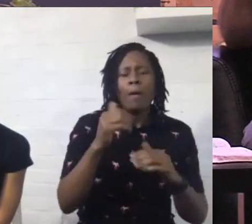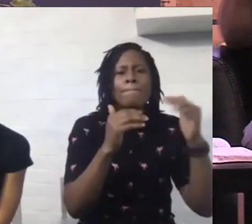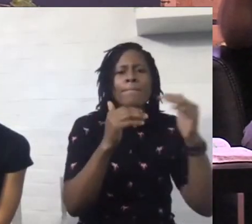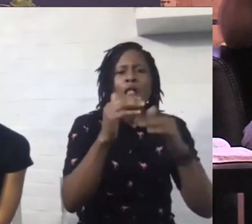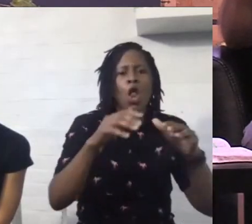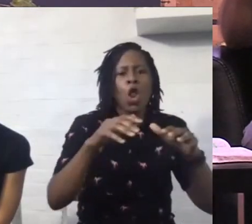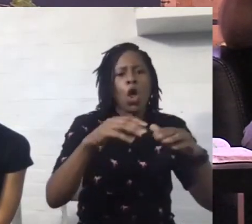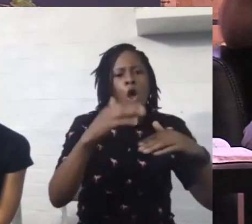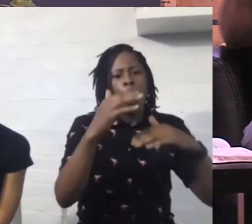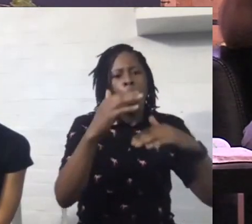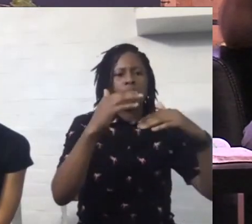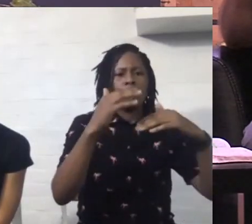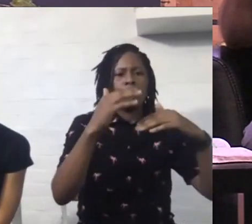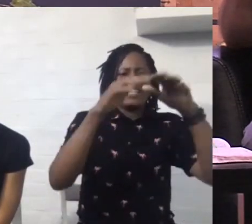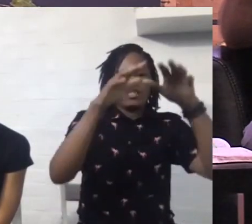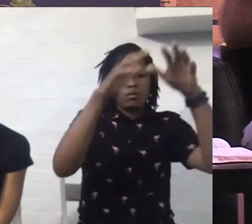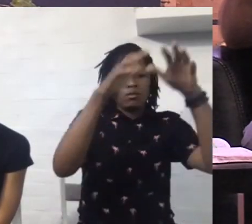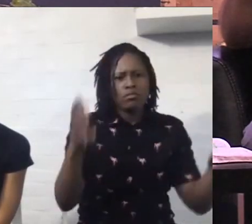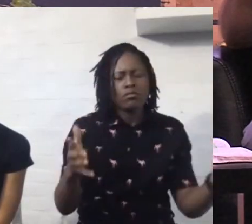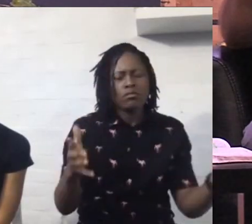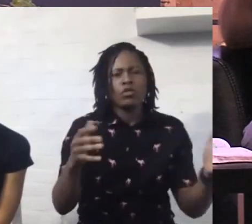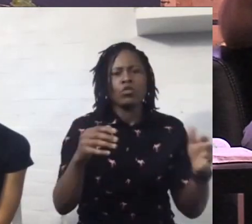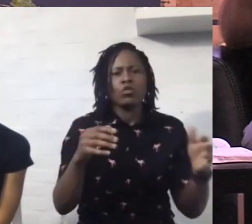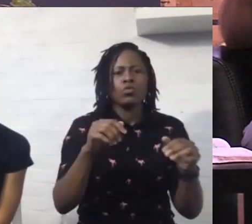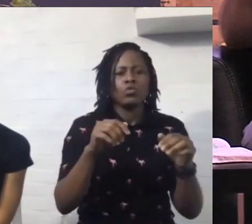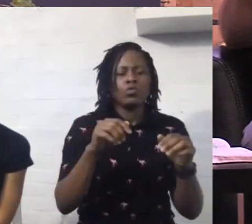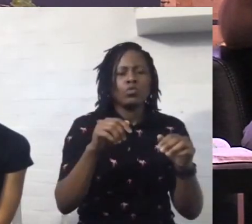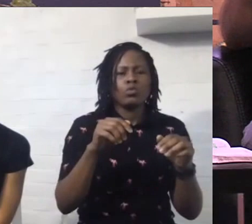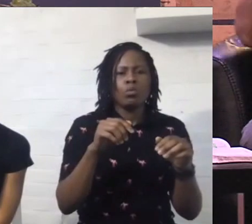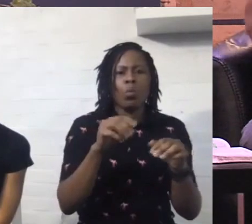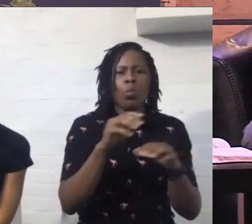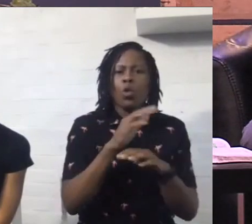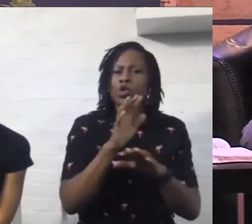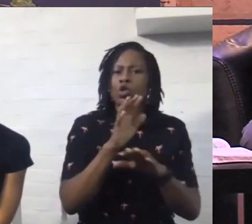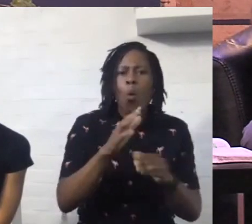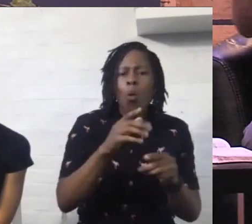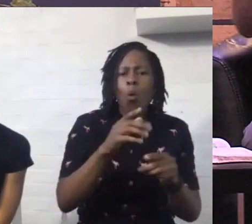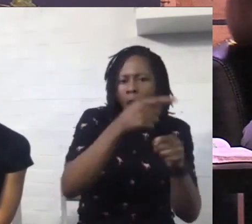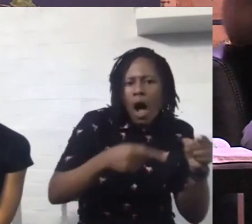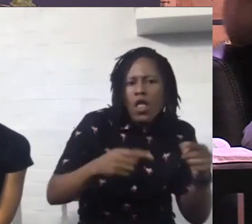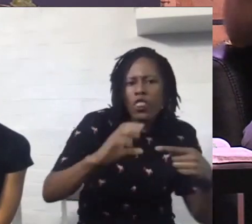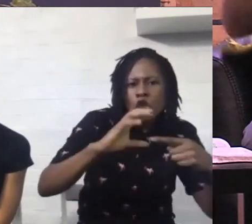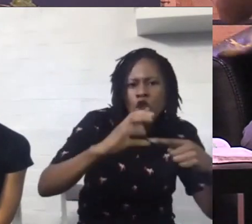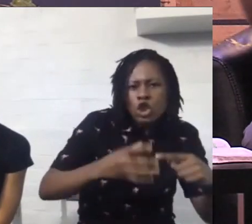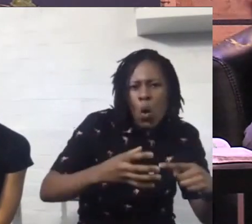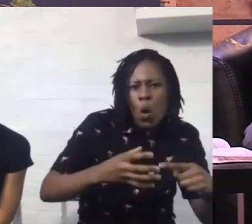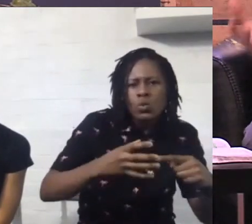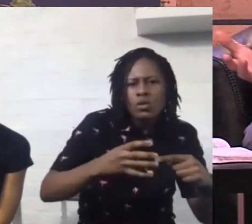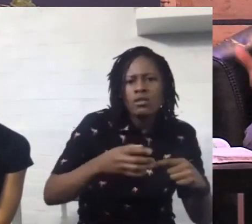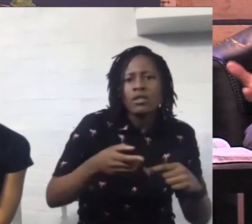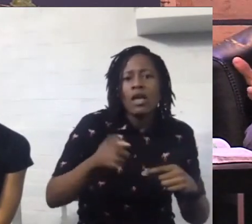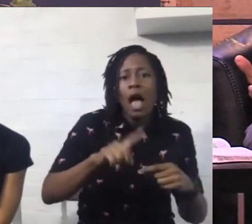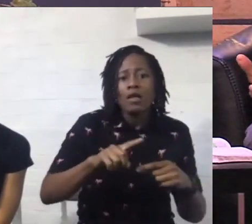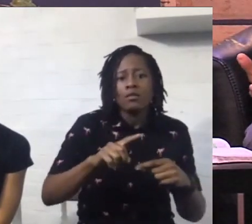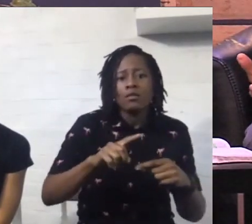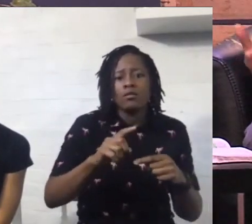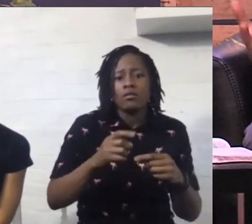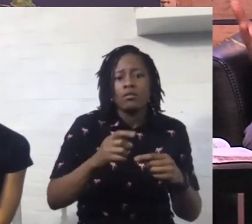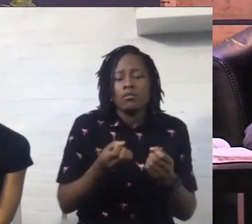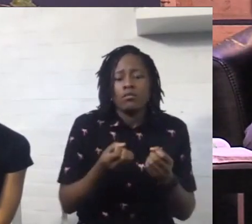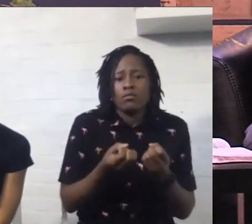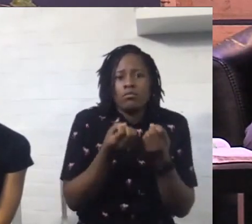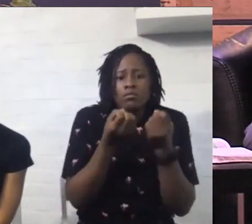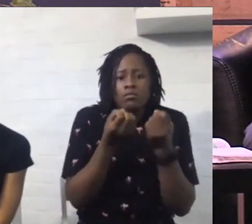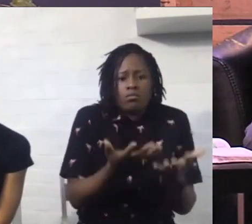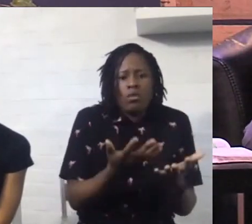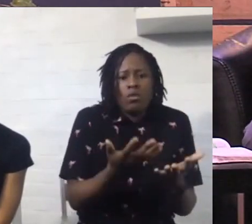and you shall offer burnt offerings on it to the Lord your God. Now, that word, uncut stones, the